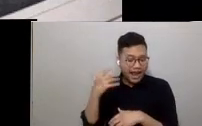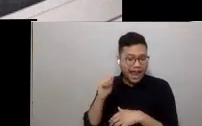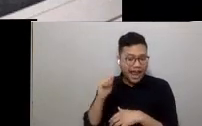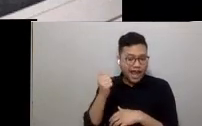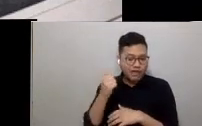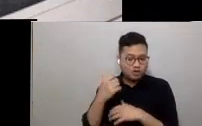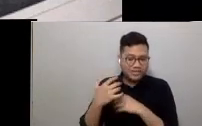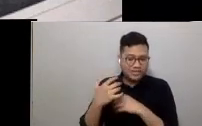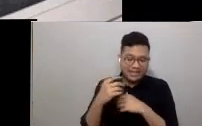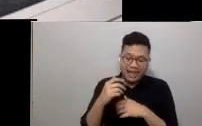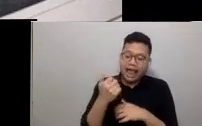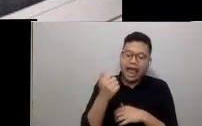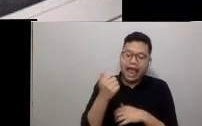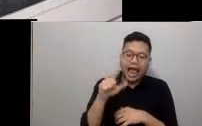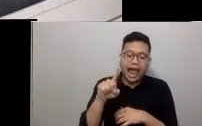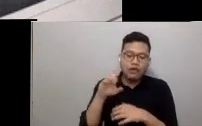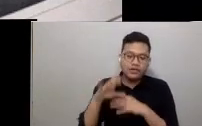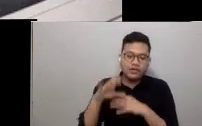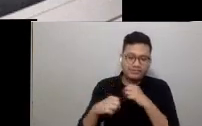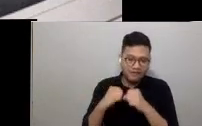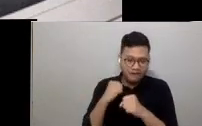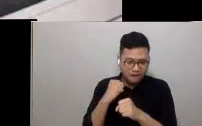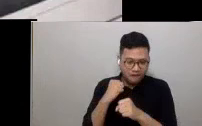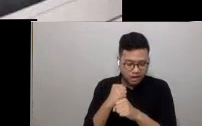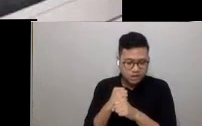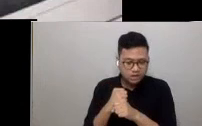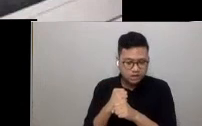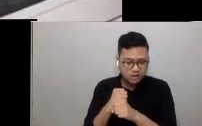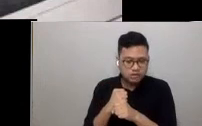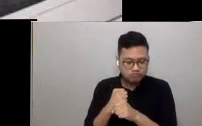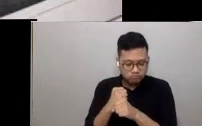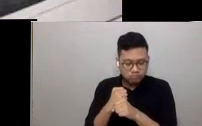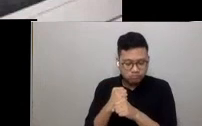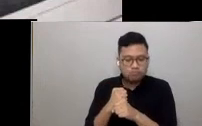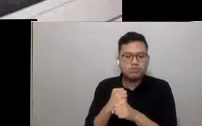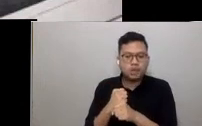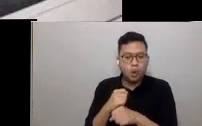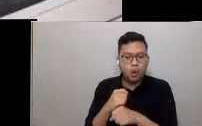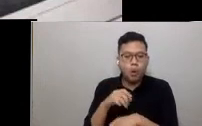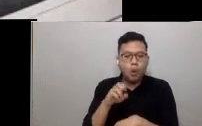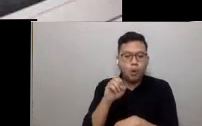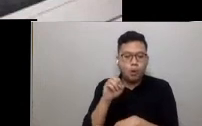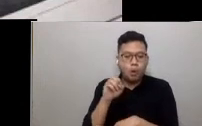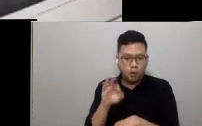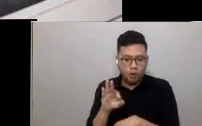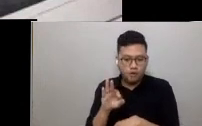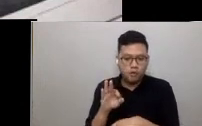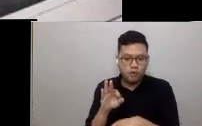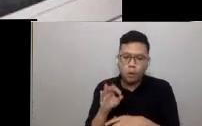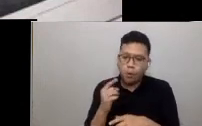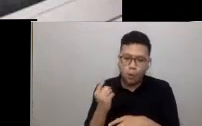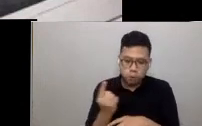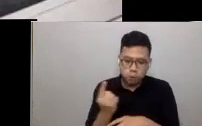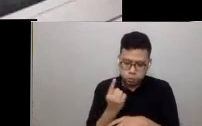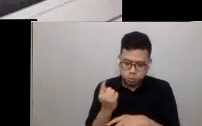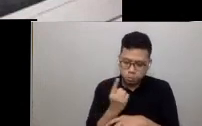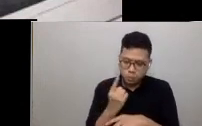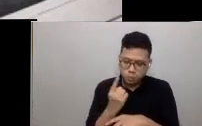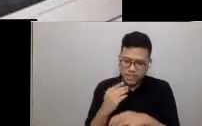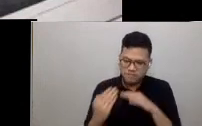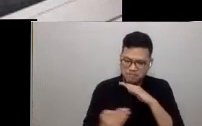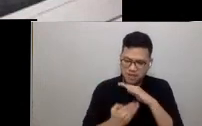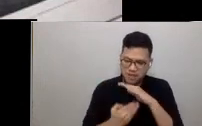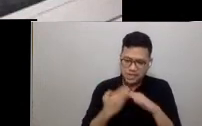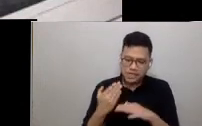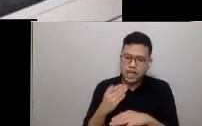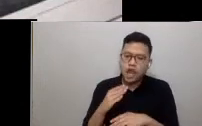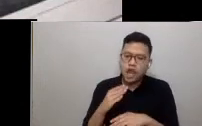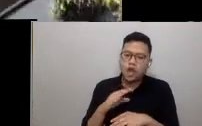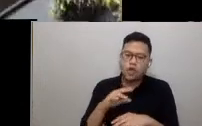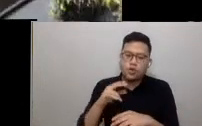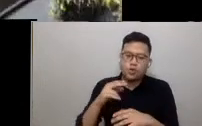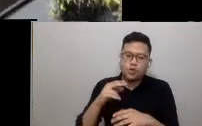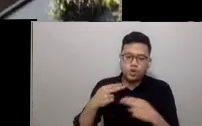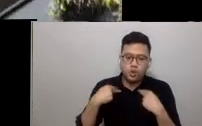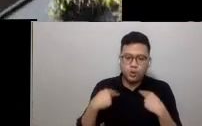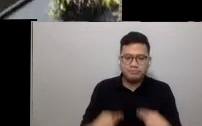correlate our health and well-being with the provision of what has always been a basic human need.